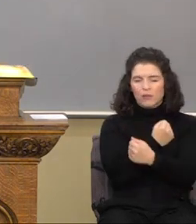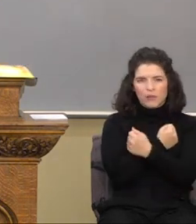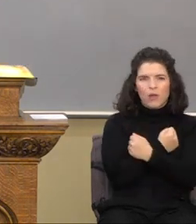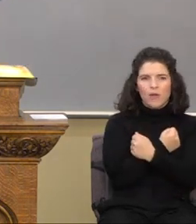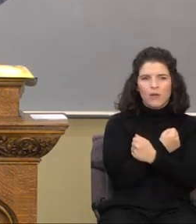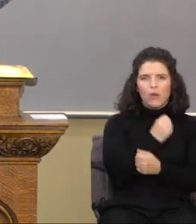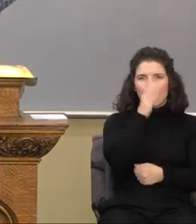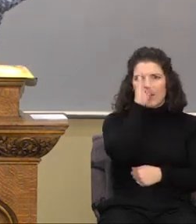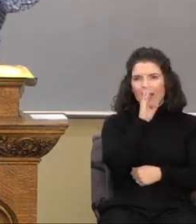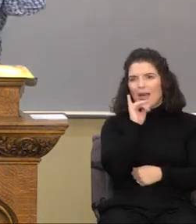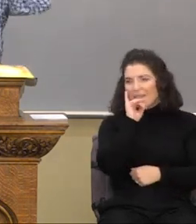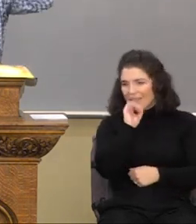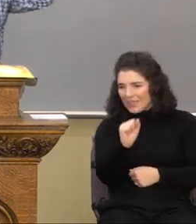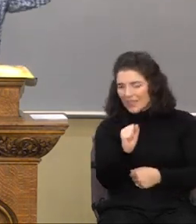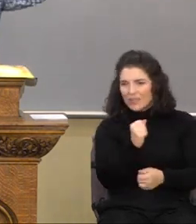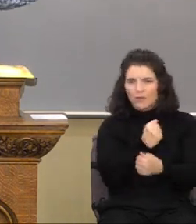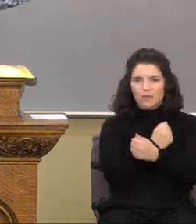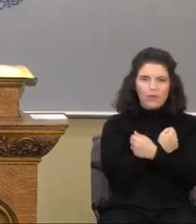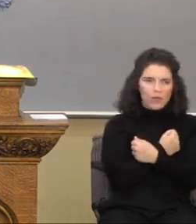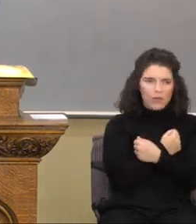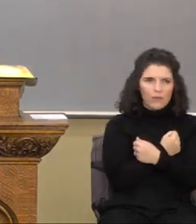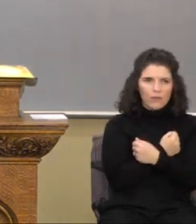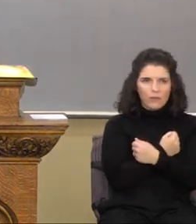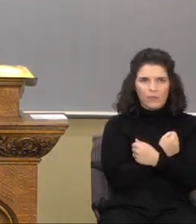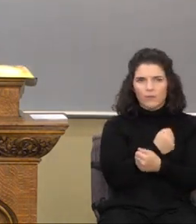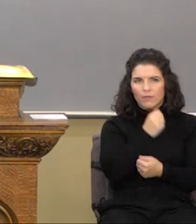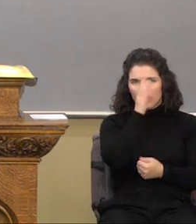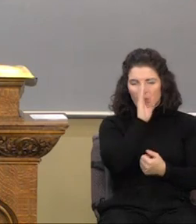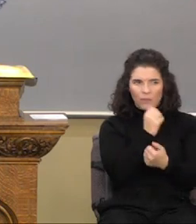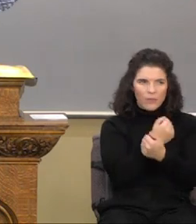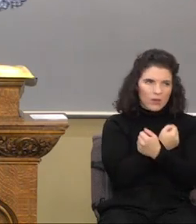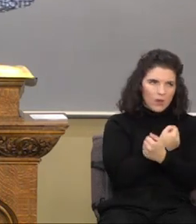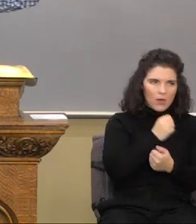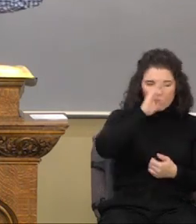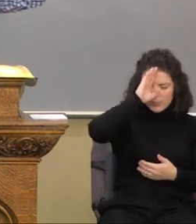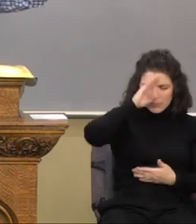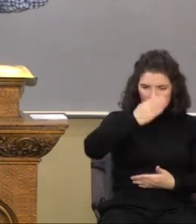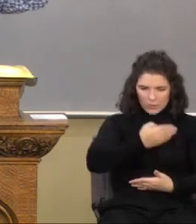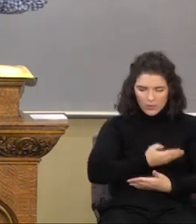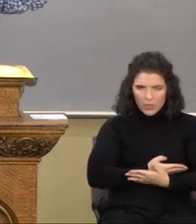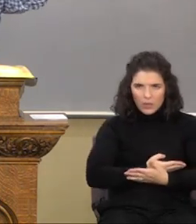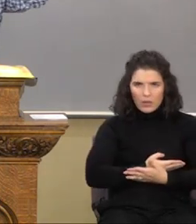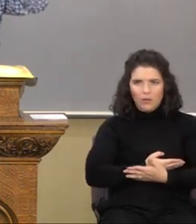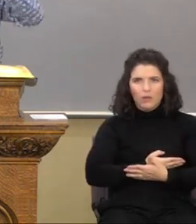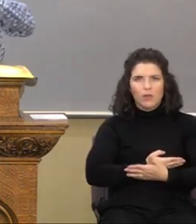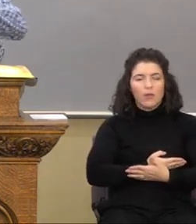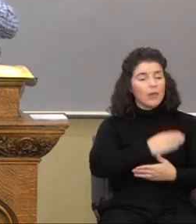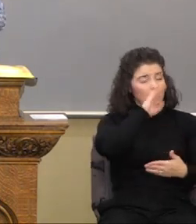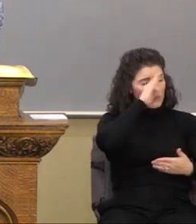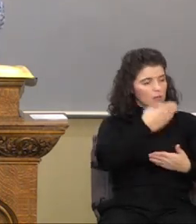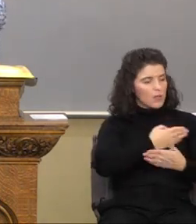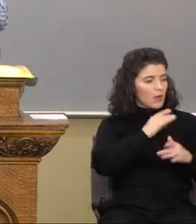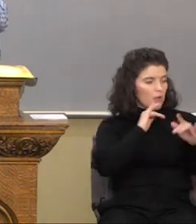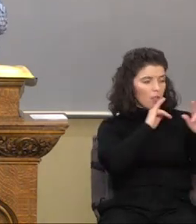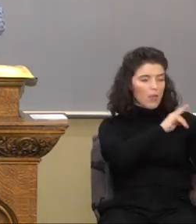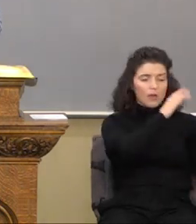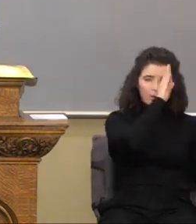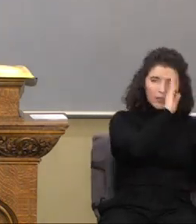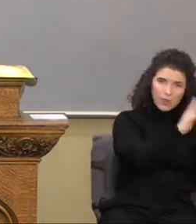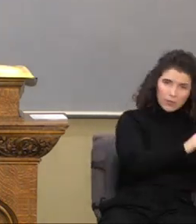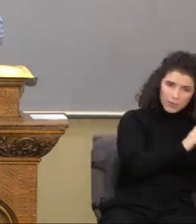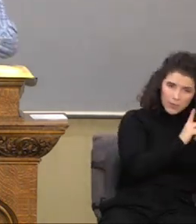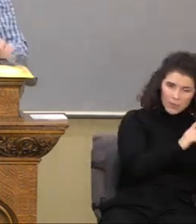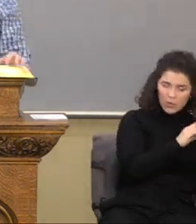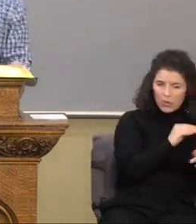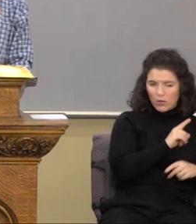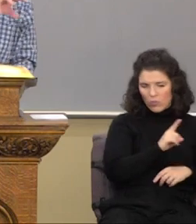is love. He loves his son. His son loves God's people. And the